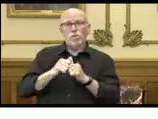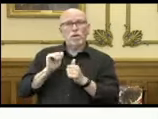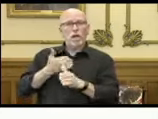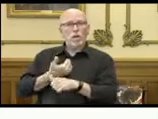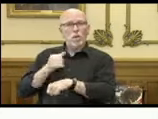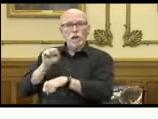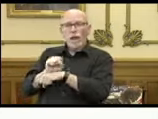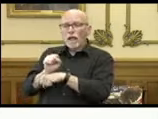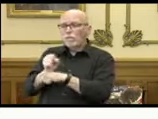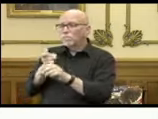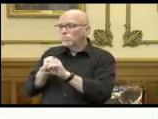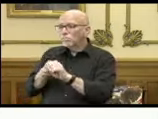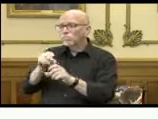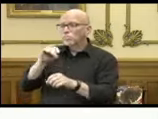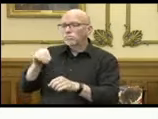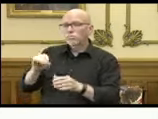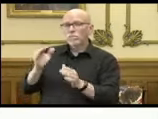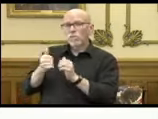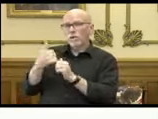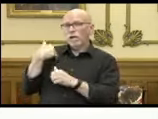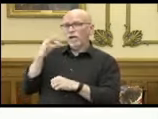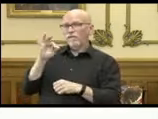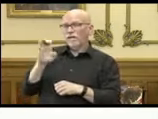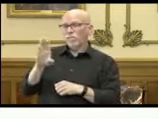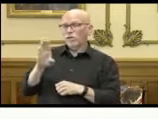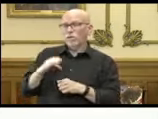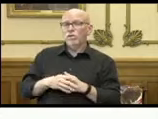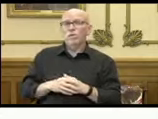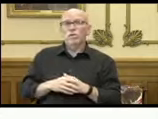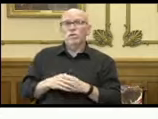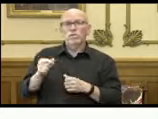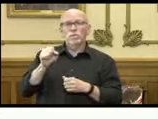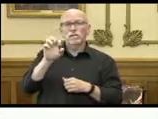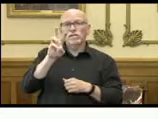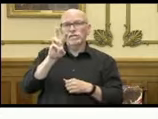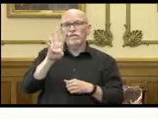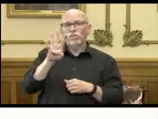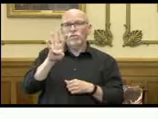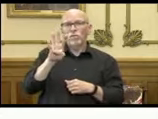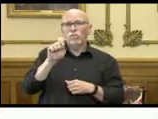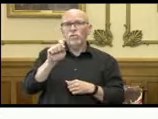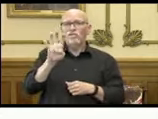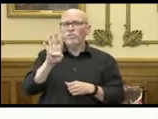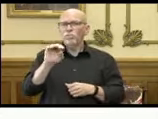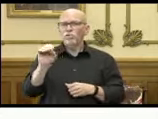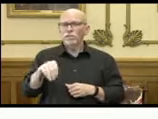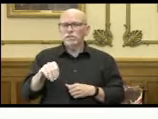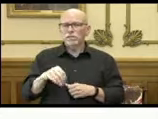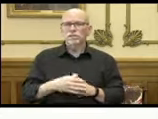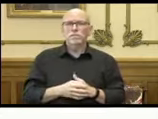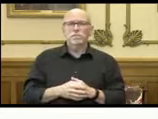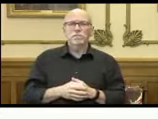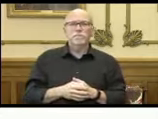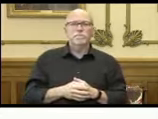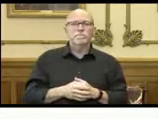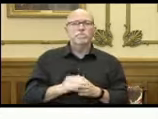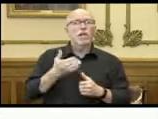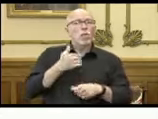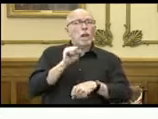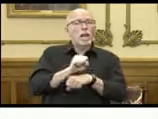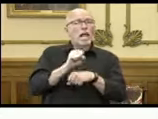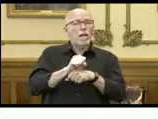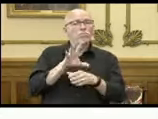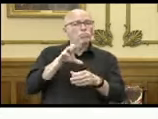labor participation rate was in February, which was 64.4 percent. So our labor